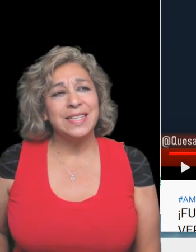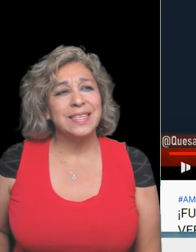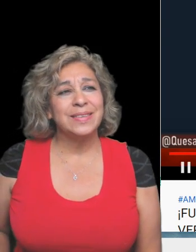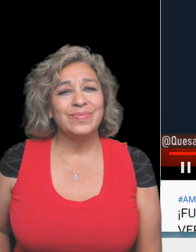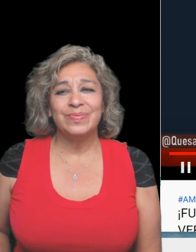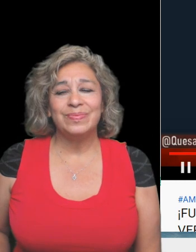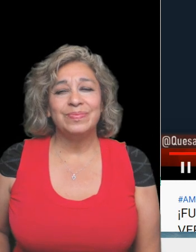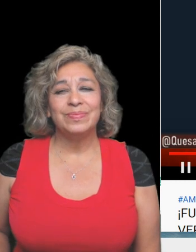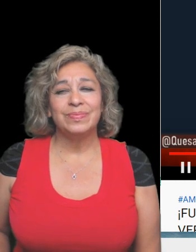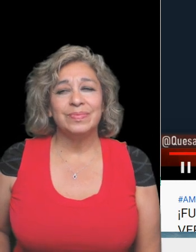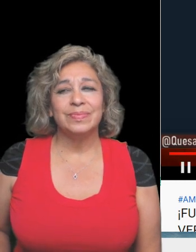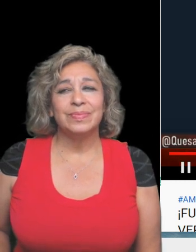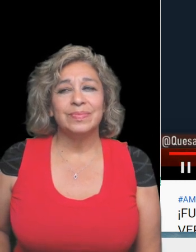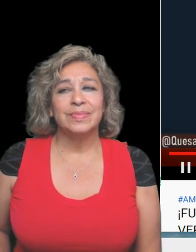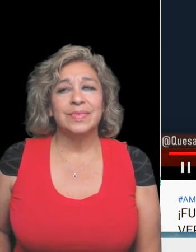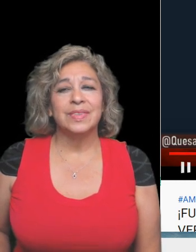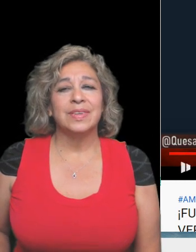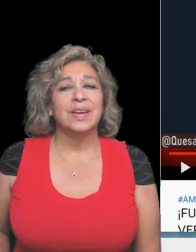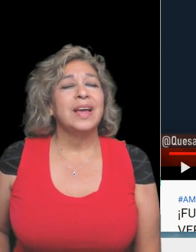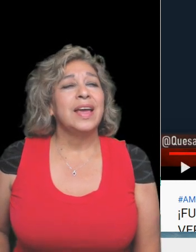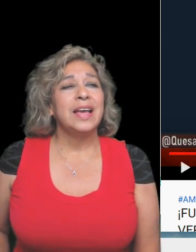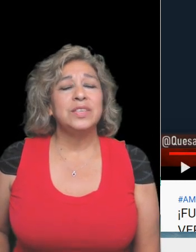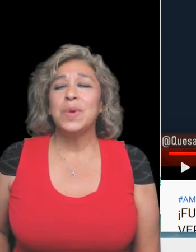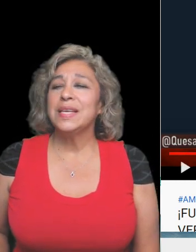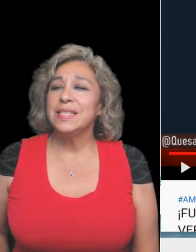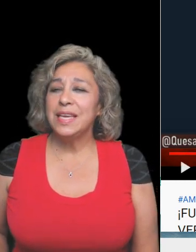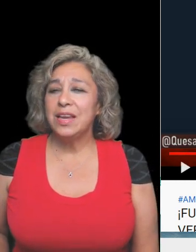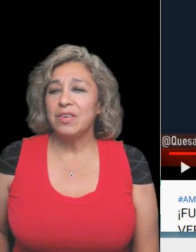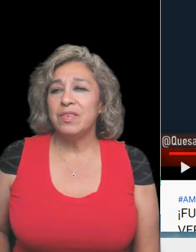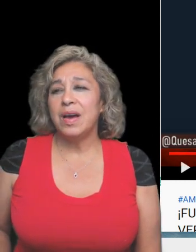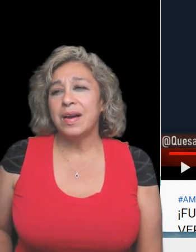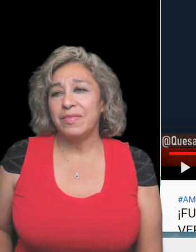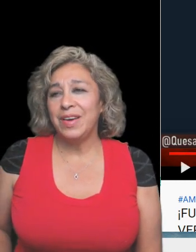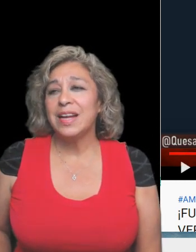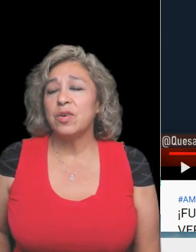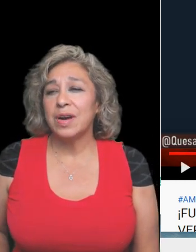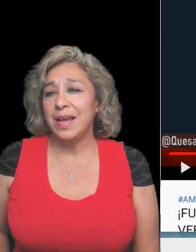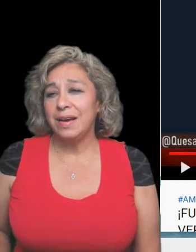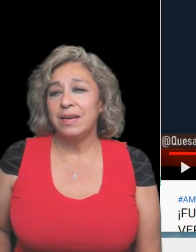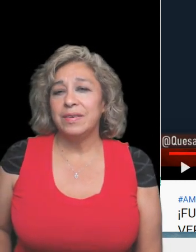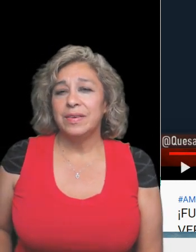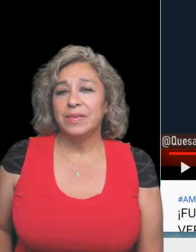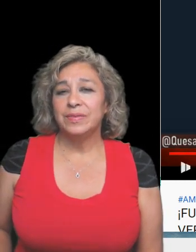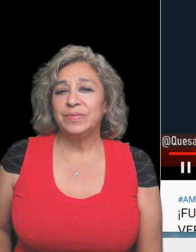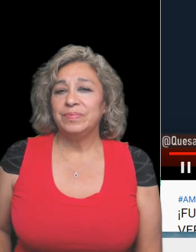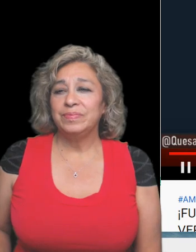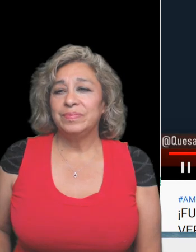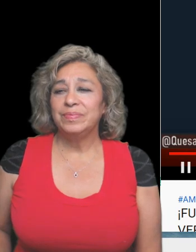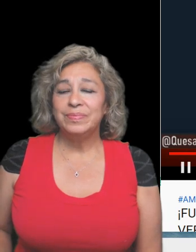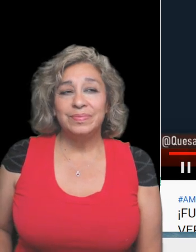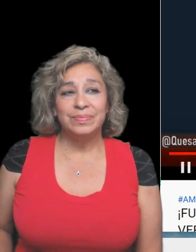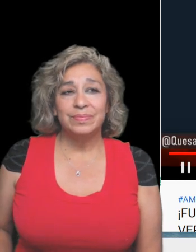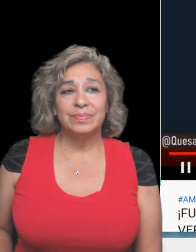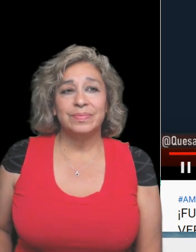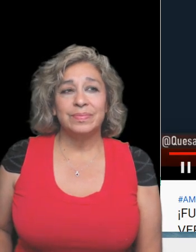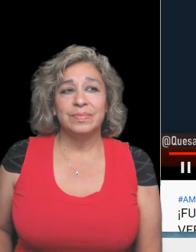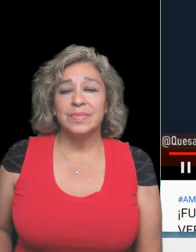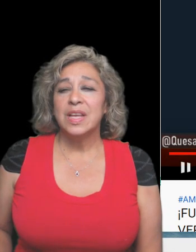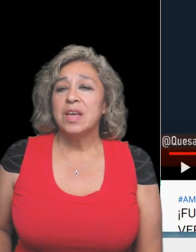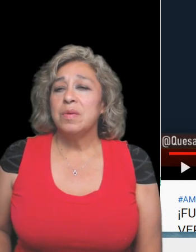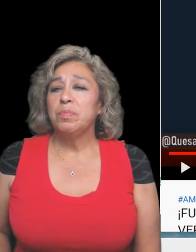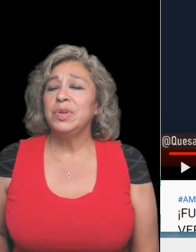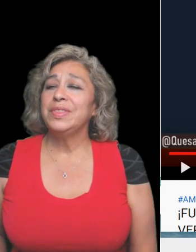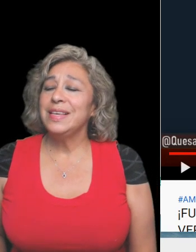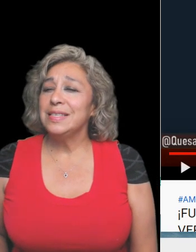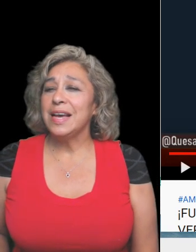president como ya lo vimos de ecuador Rafael Correa as we can see here Rafael Correa saco esto no